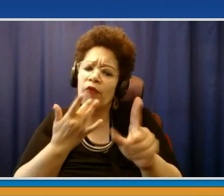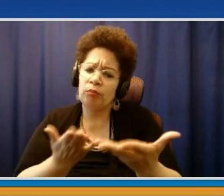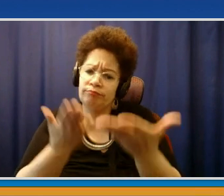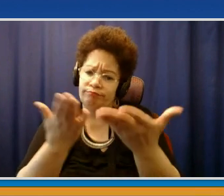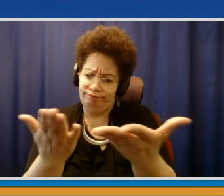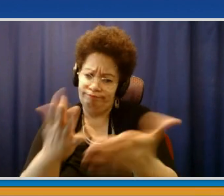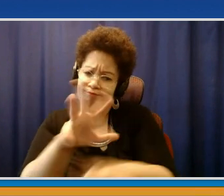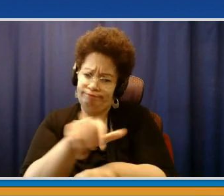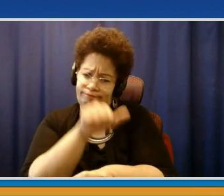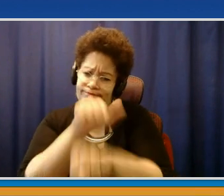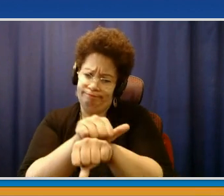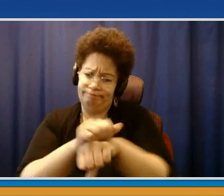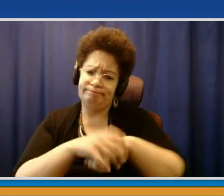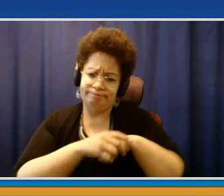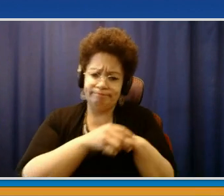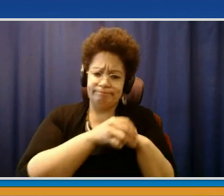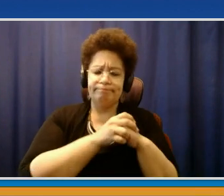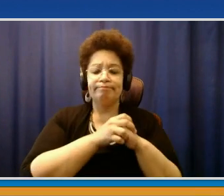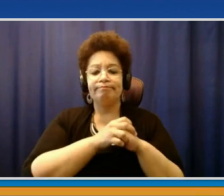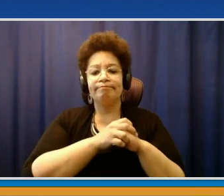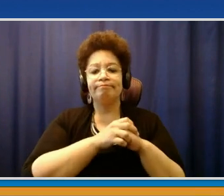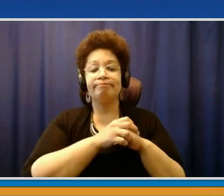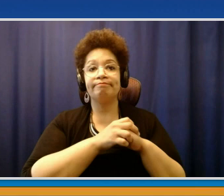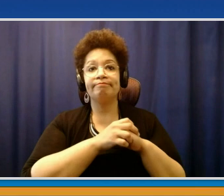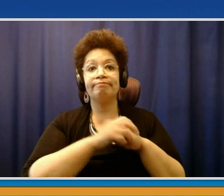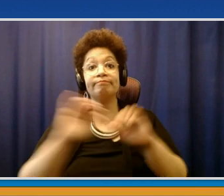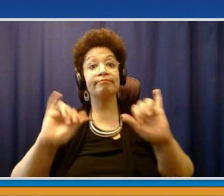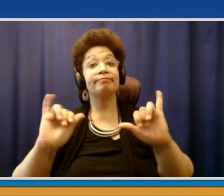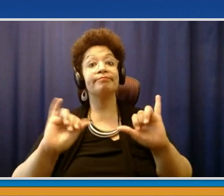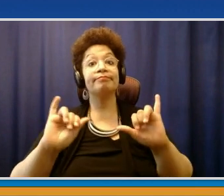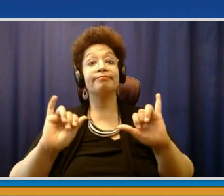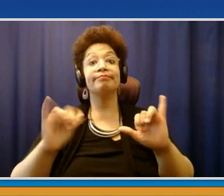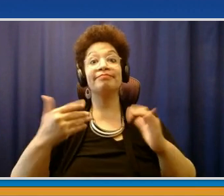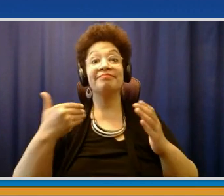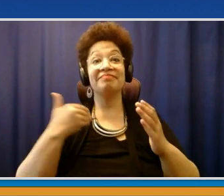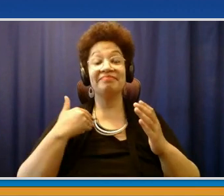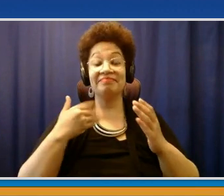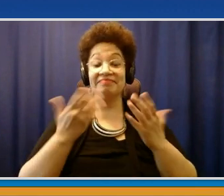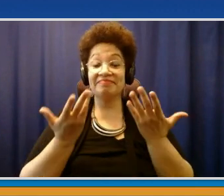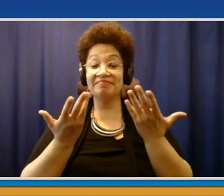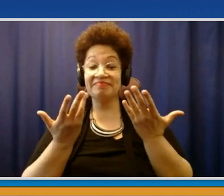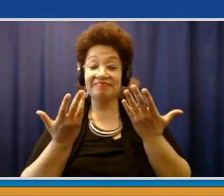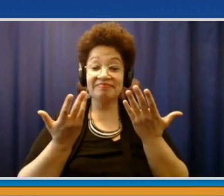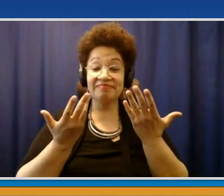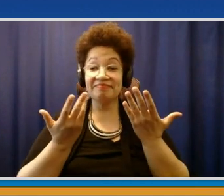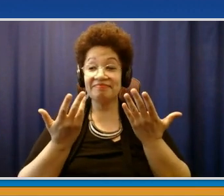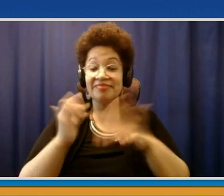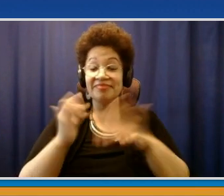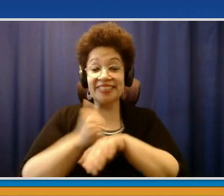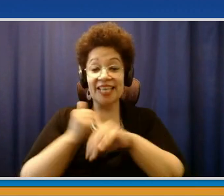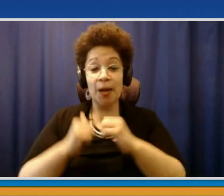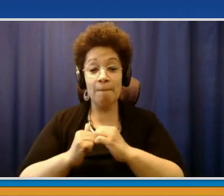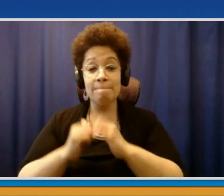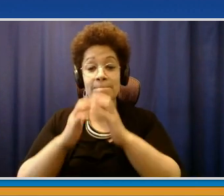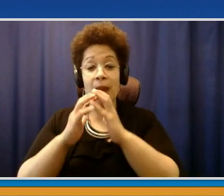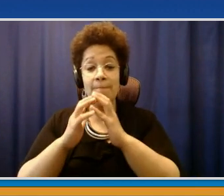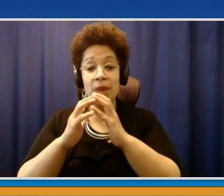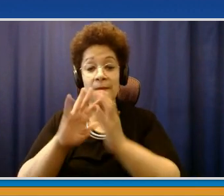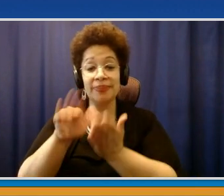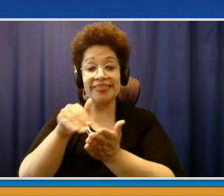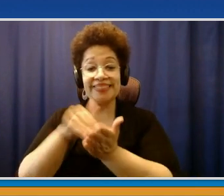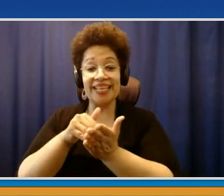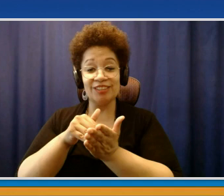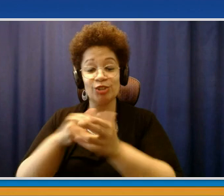we've set up for the next week. You we've called them a lot of different things, pop-ups. I tend to call them satellite pop-ups, you know, sound